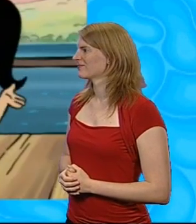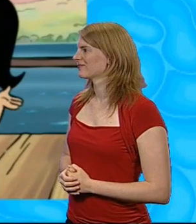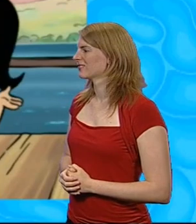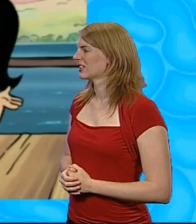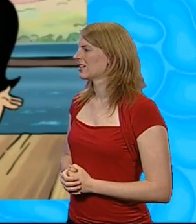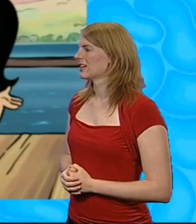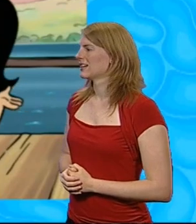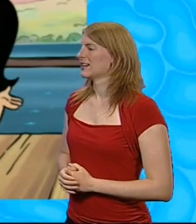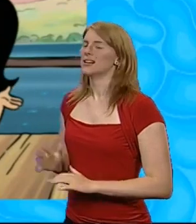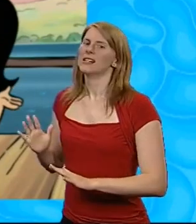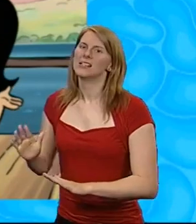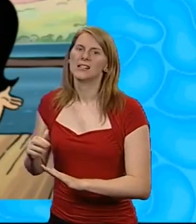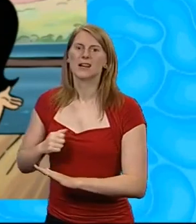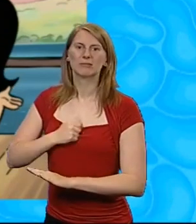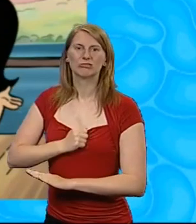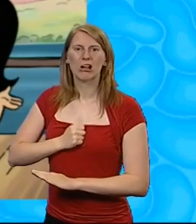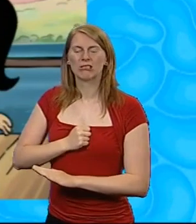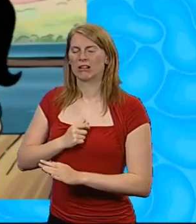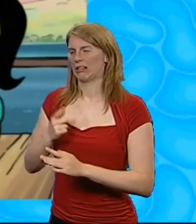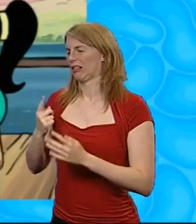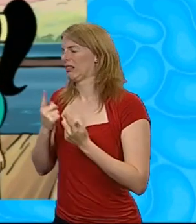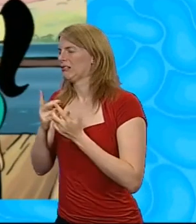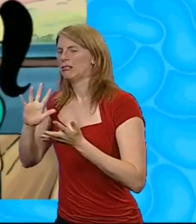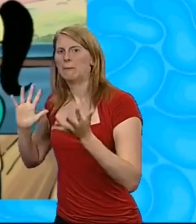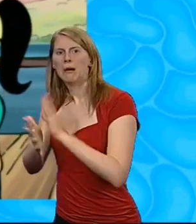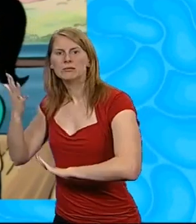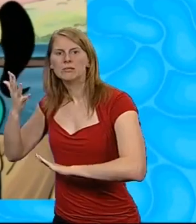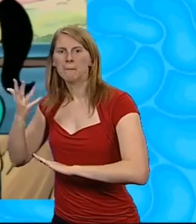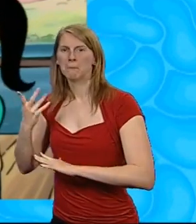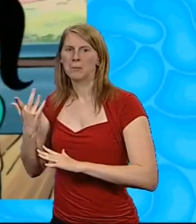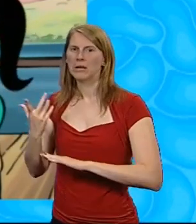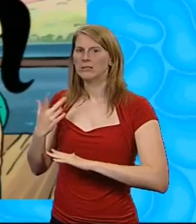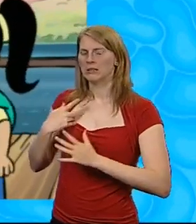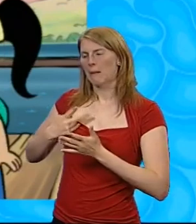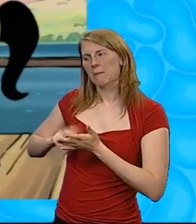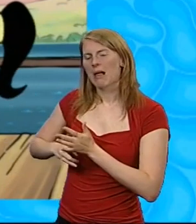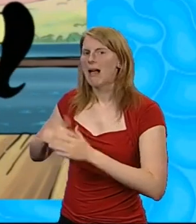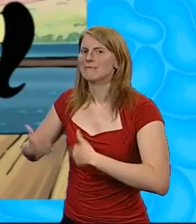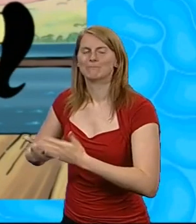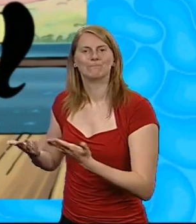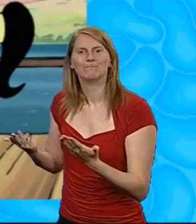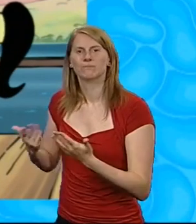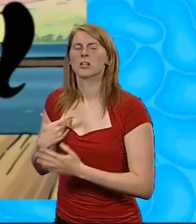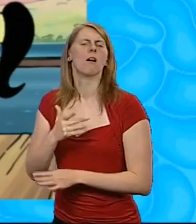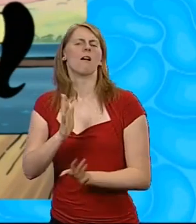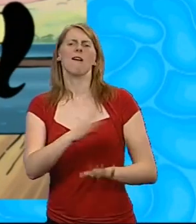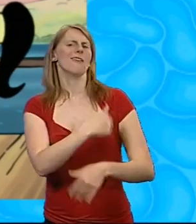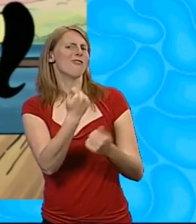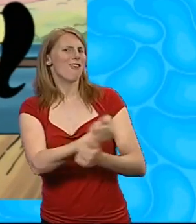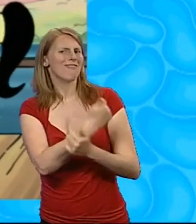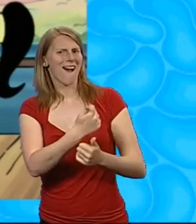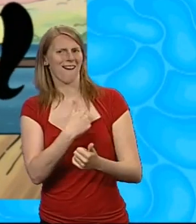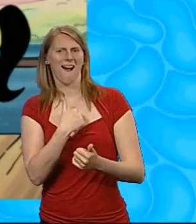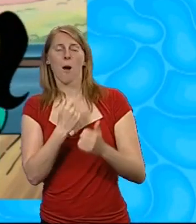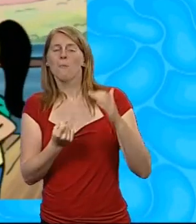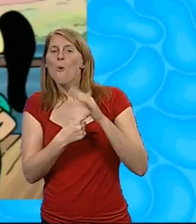Gosh, Monique. I'm sorry things got messed up and we didn't get to do everything I planned. It's all right, Jetta. I did the most important thing on